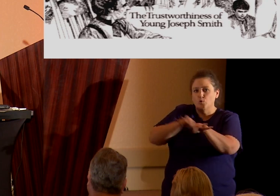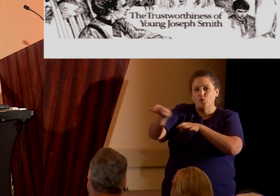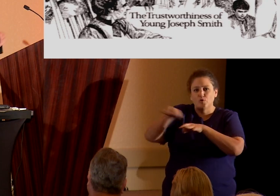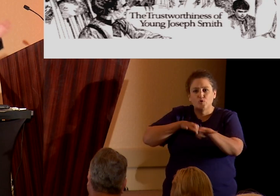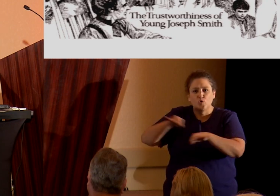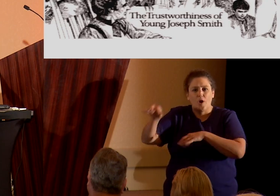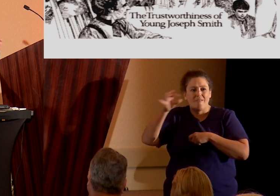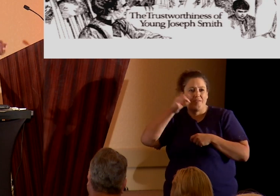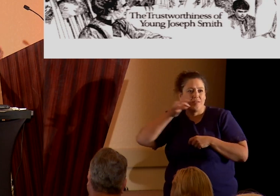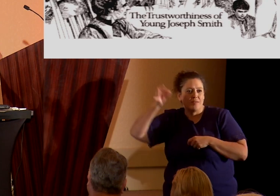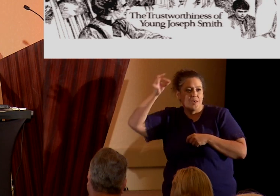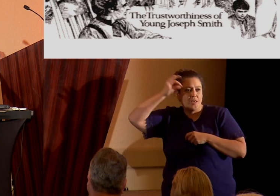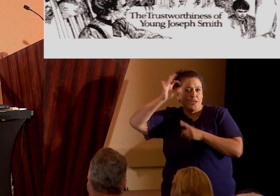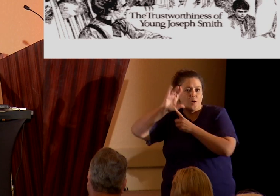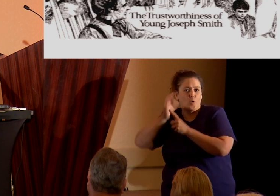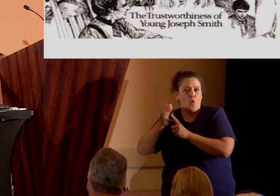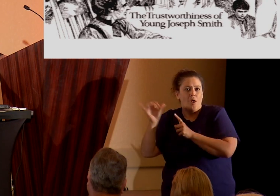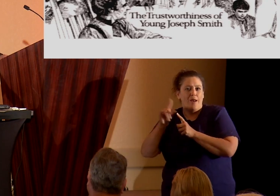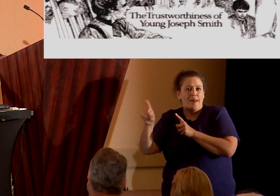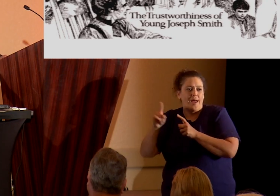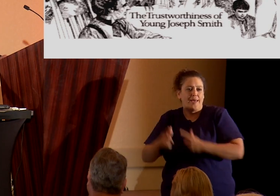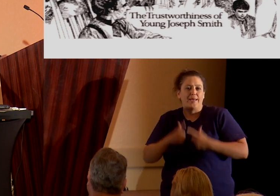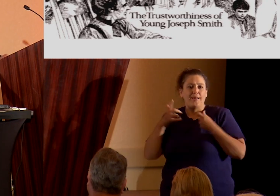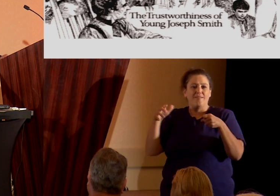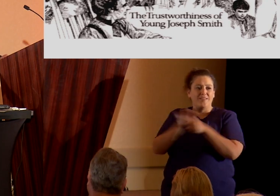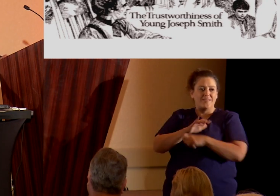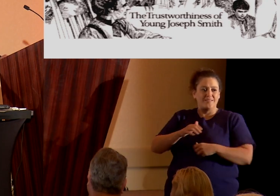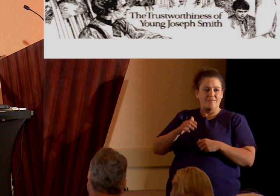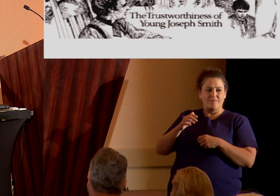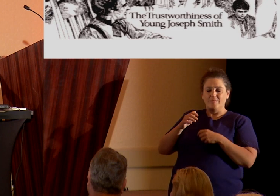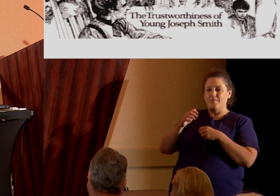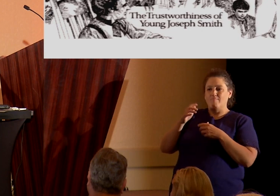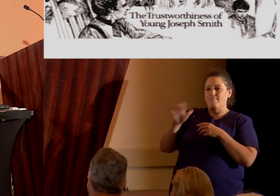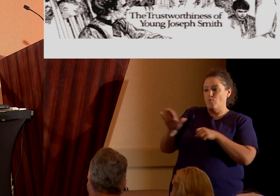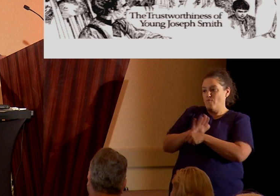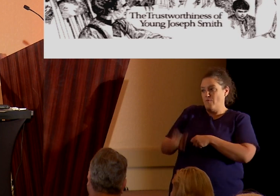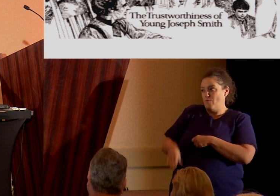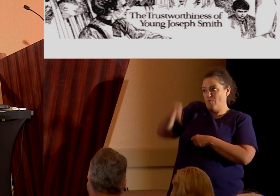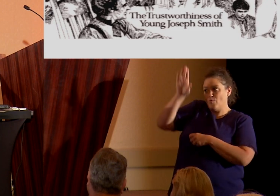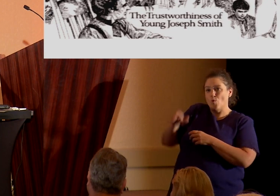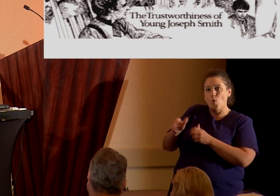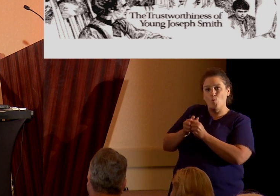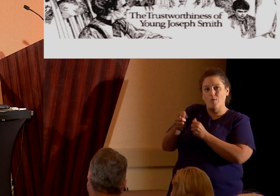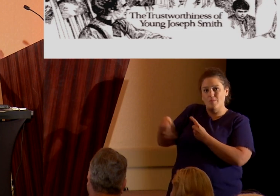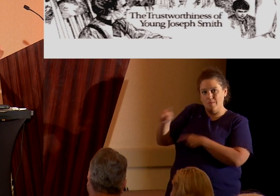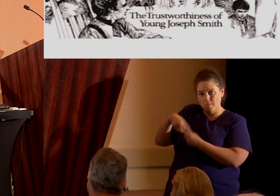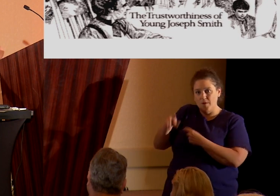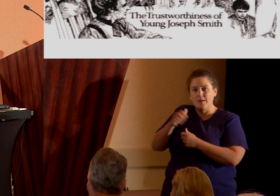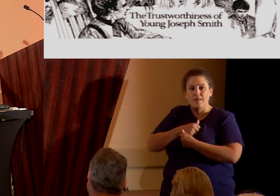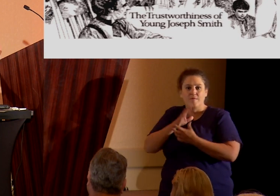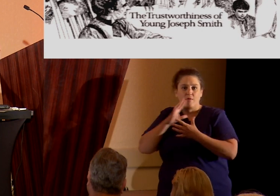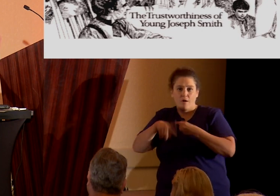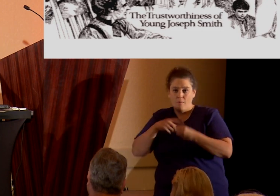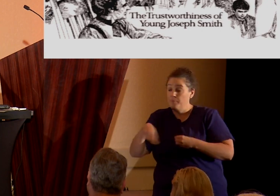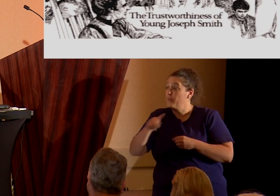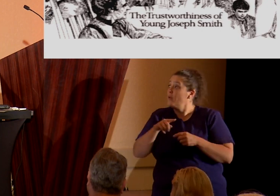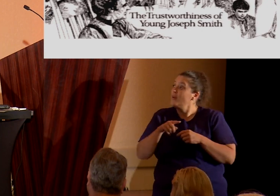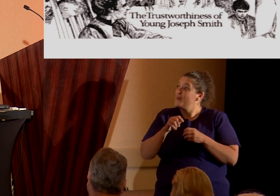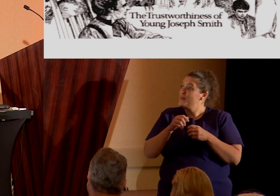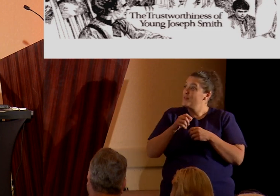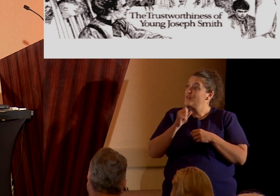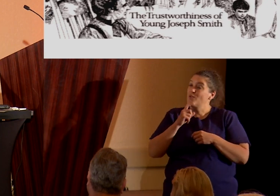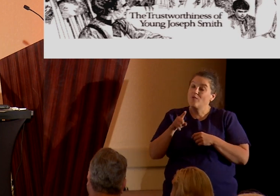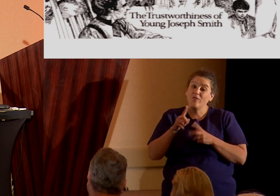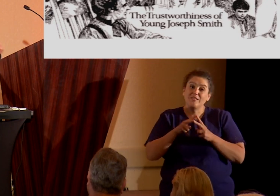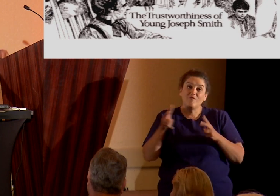Indian culture as if he had lived his entire life amongst them. Well, to make a very long series of stories